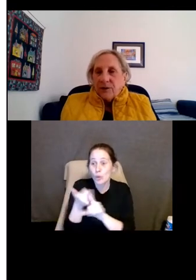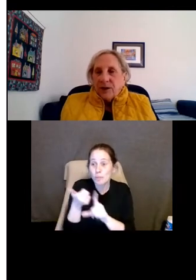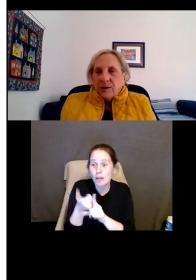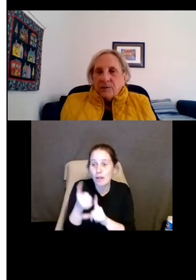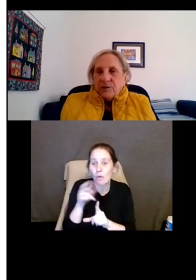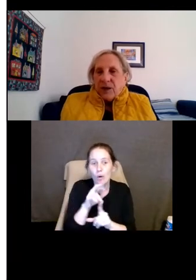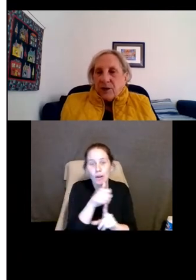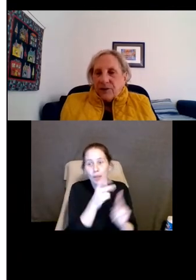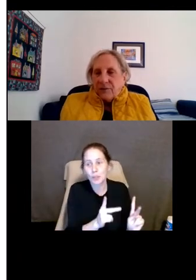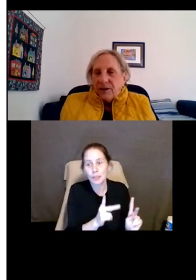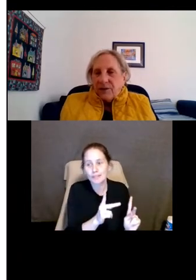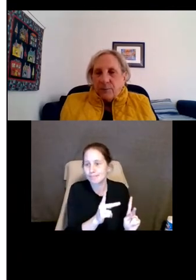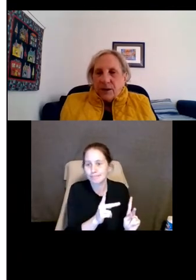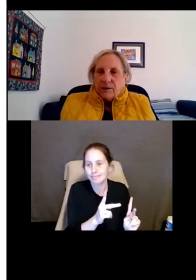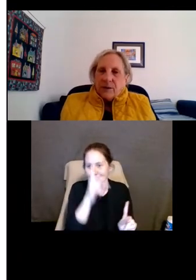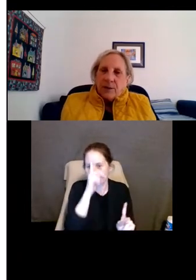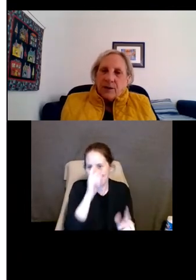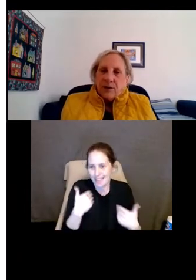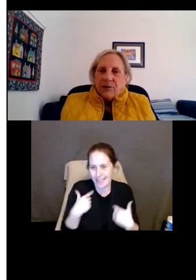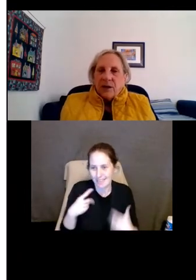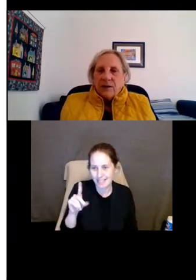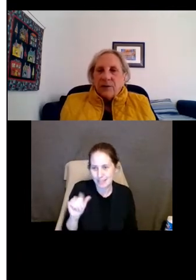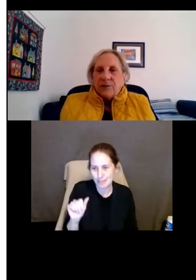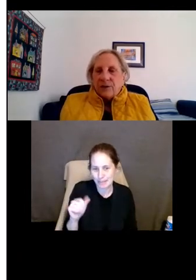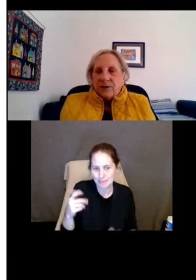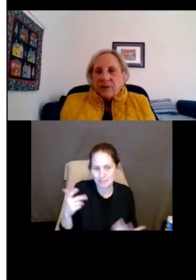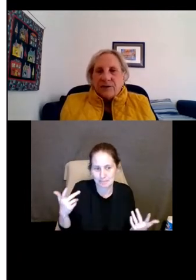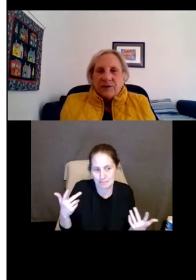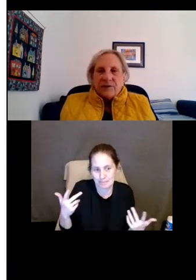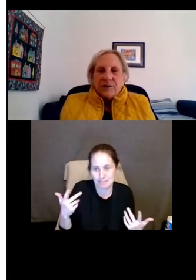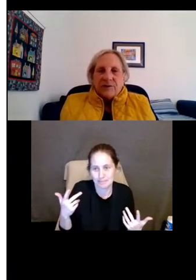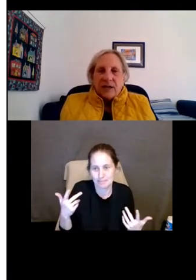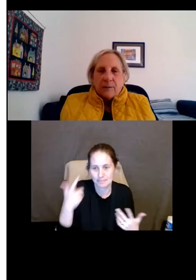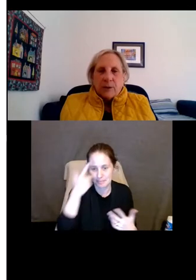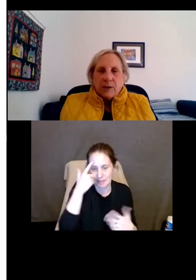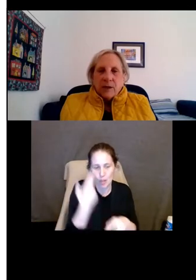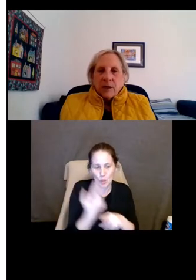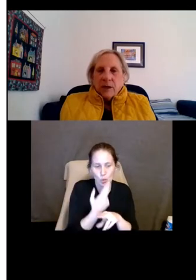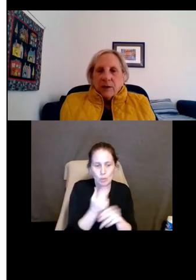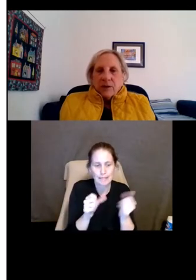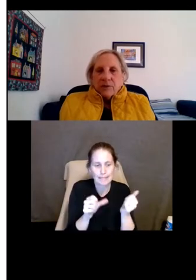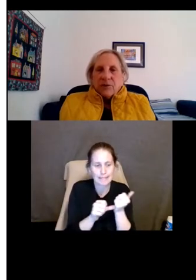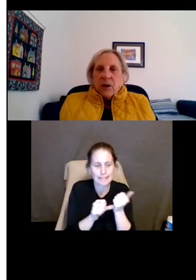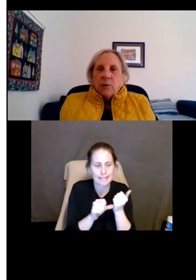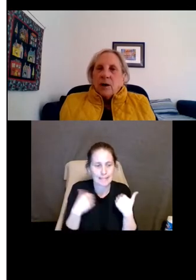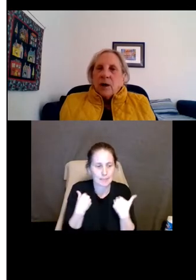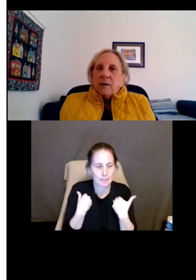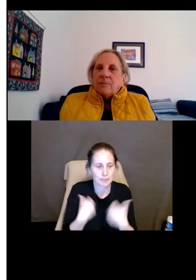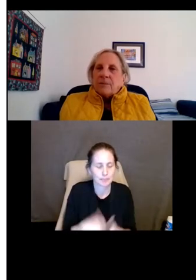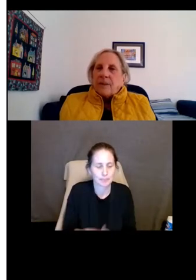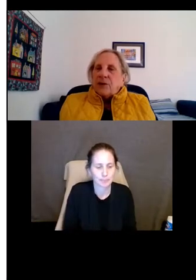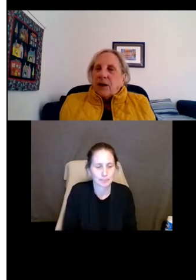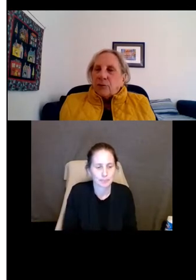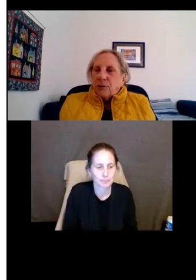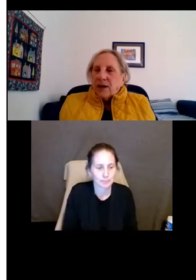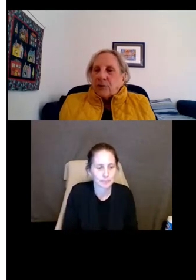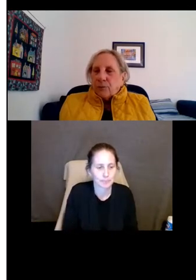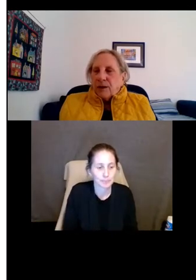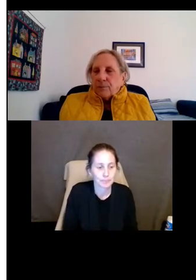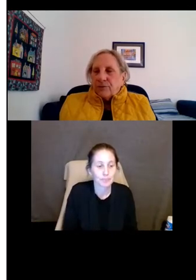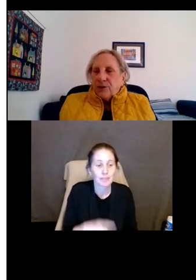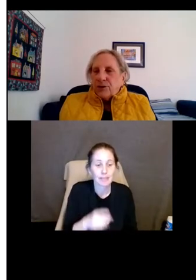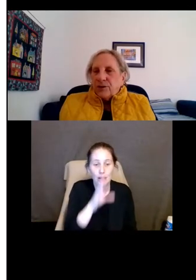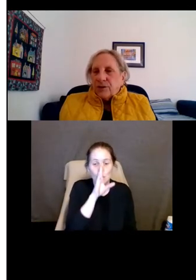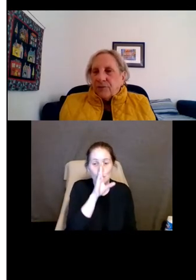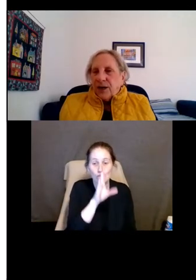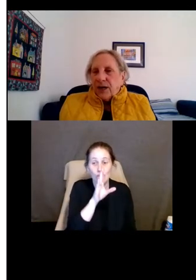someone else just because they have a disability because use an assistance animal. So the direct